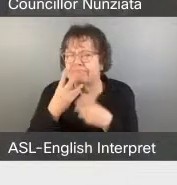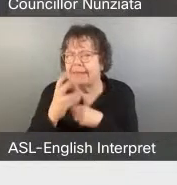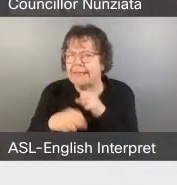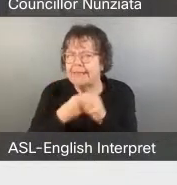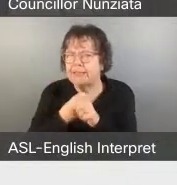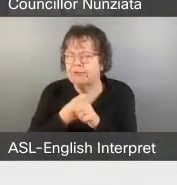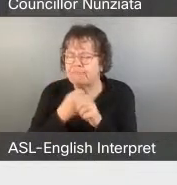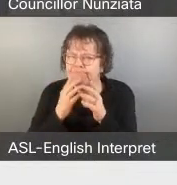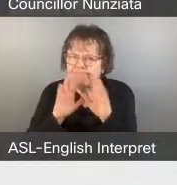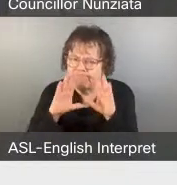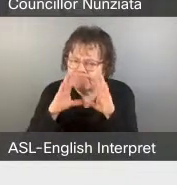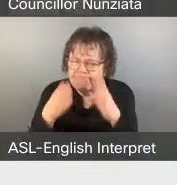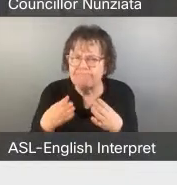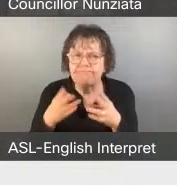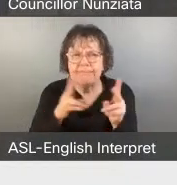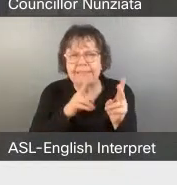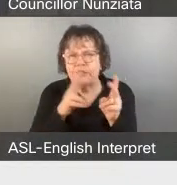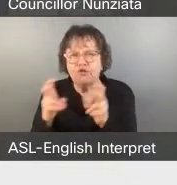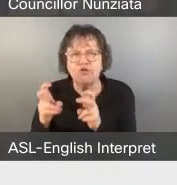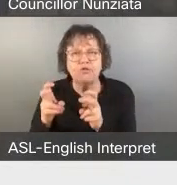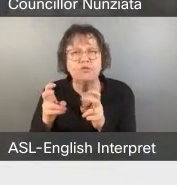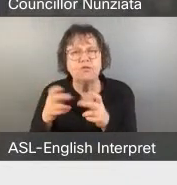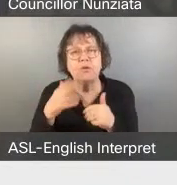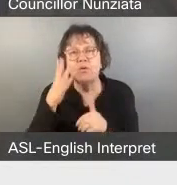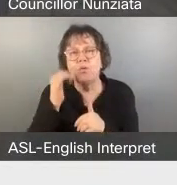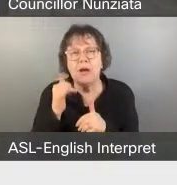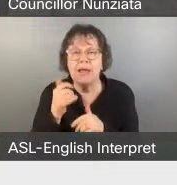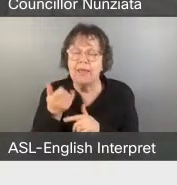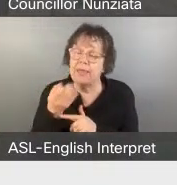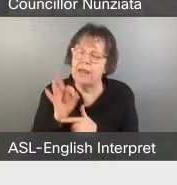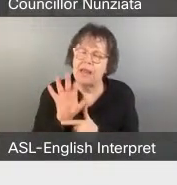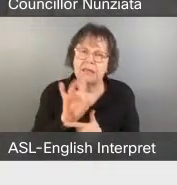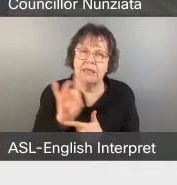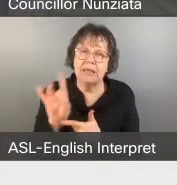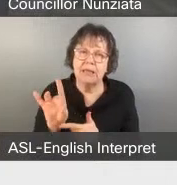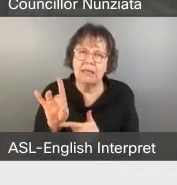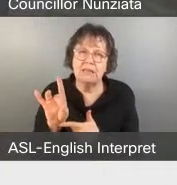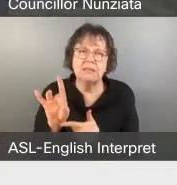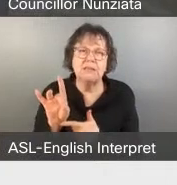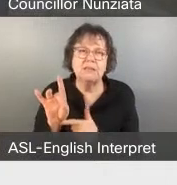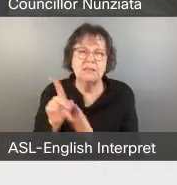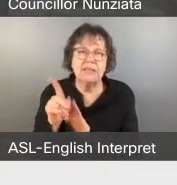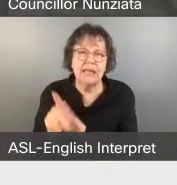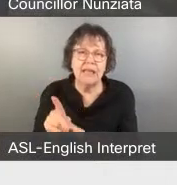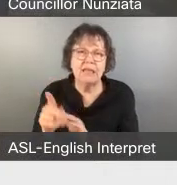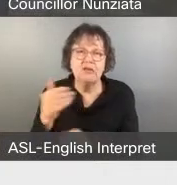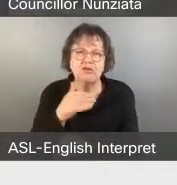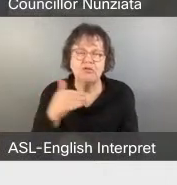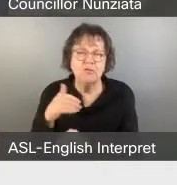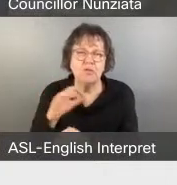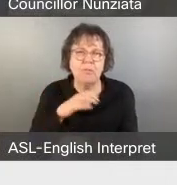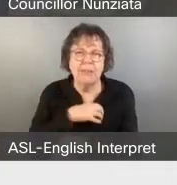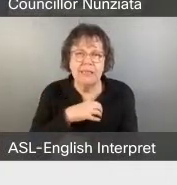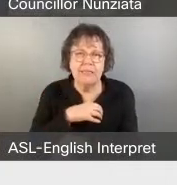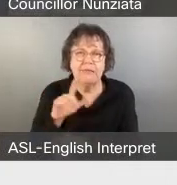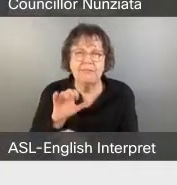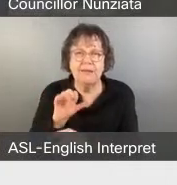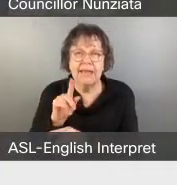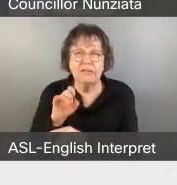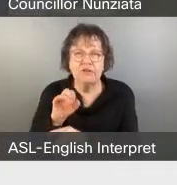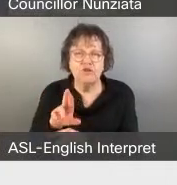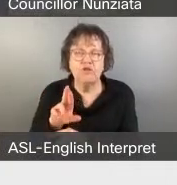issue, as I was impelled by the 1988 killing by Toronto police of Lester